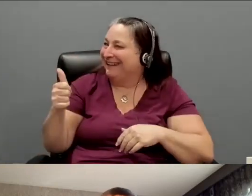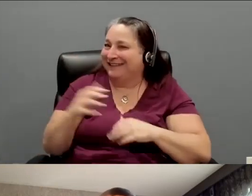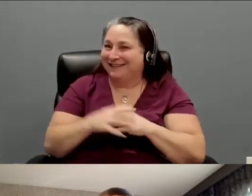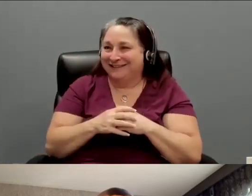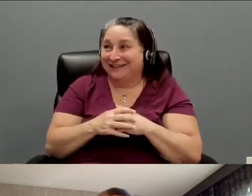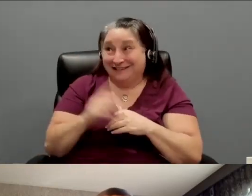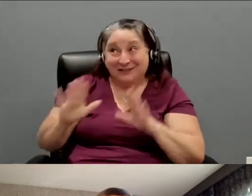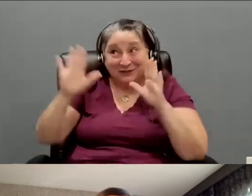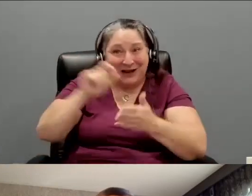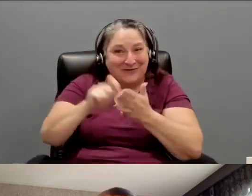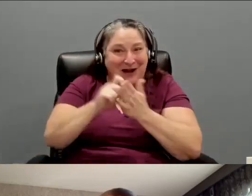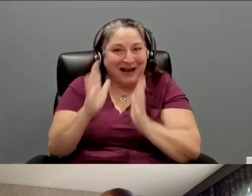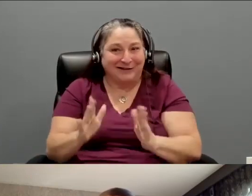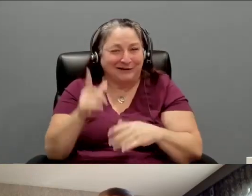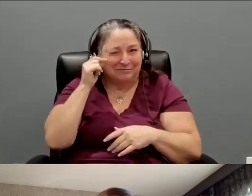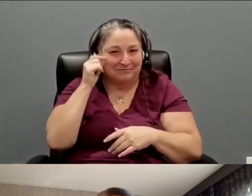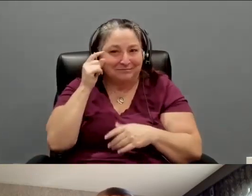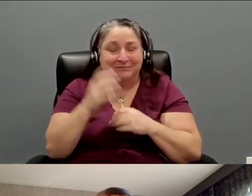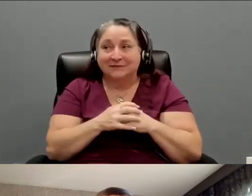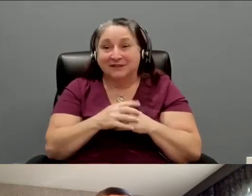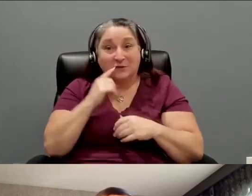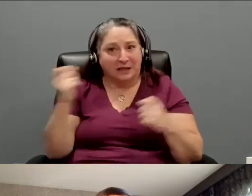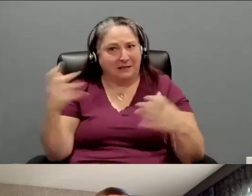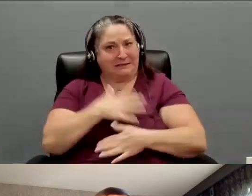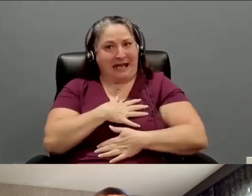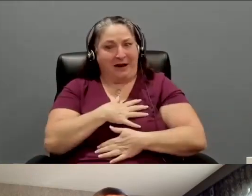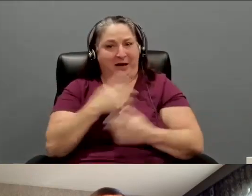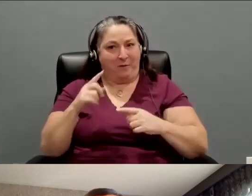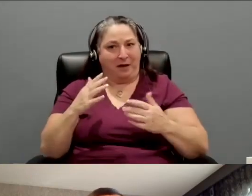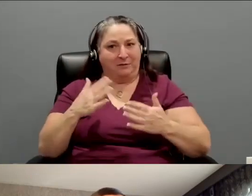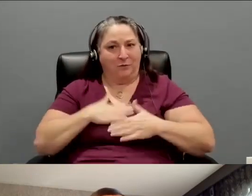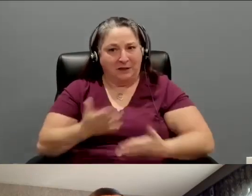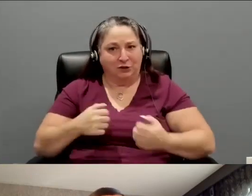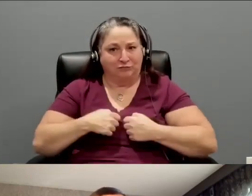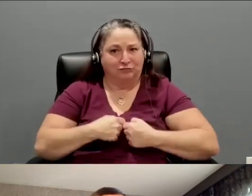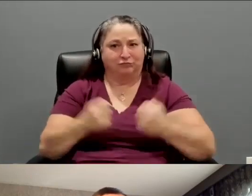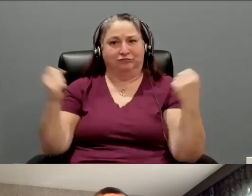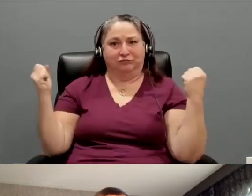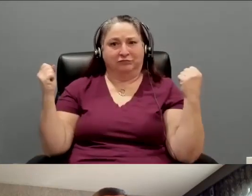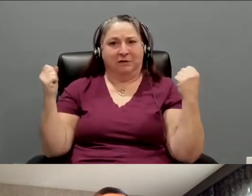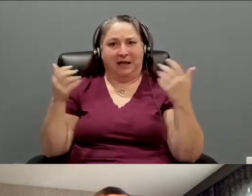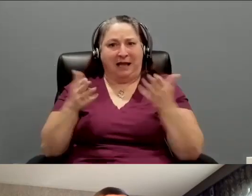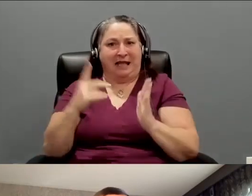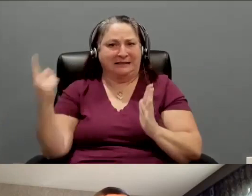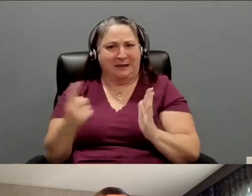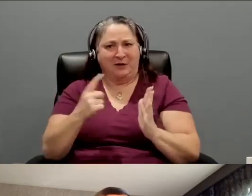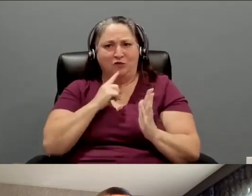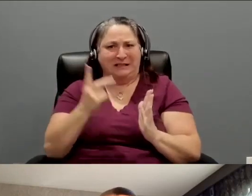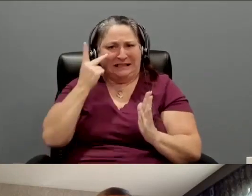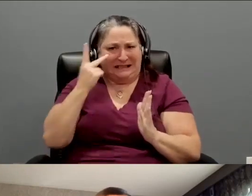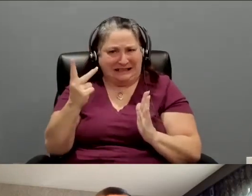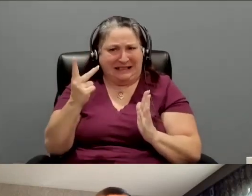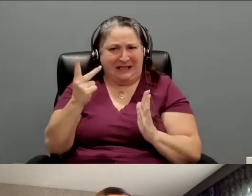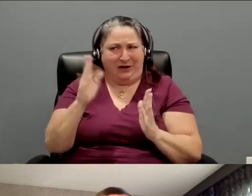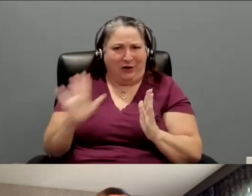really great writer. So it's, you know, it's a little scary when you open yourself up, you know, and let somebody really see your, your